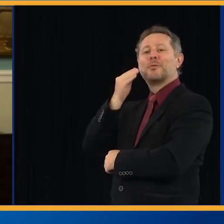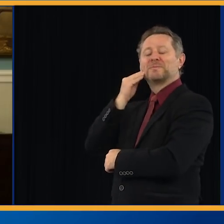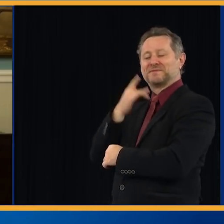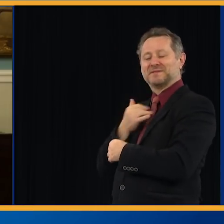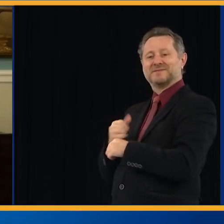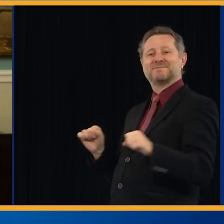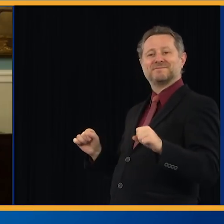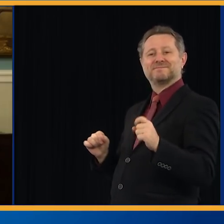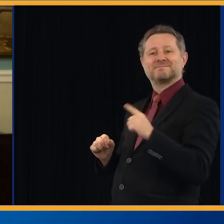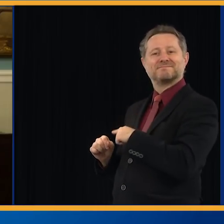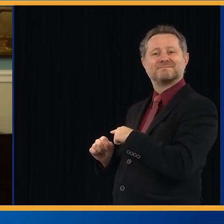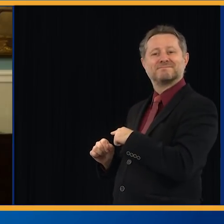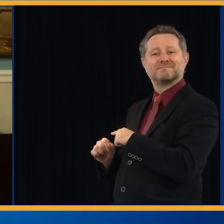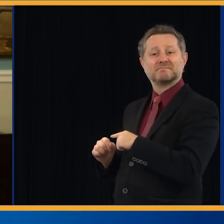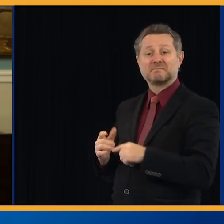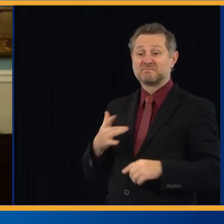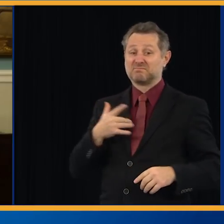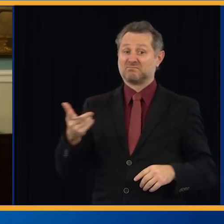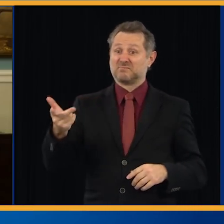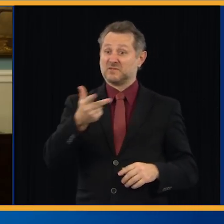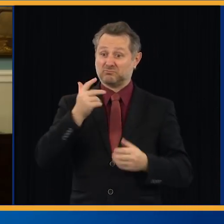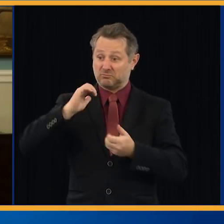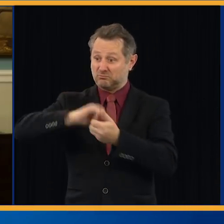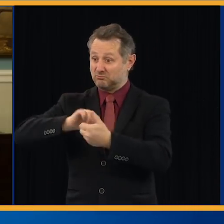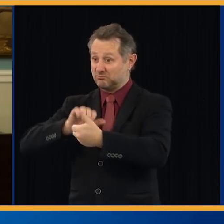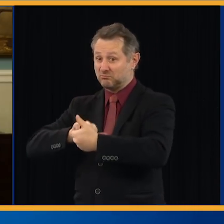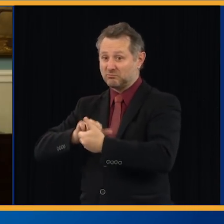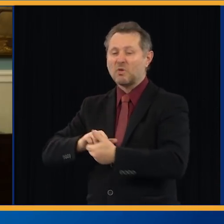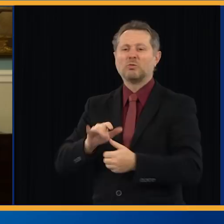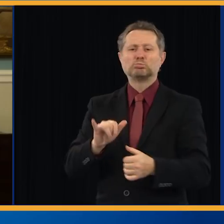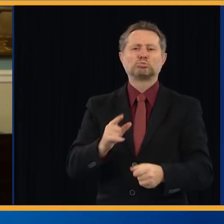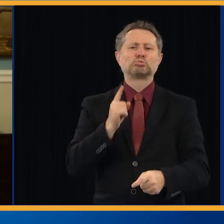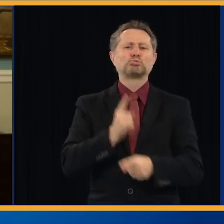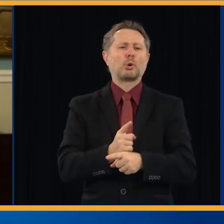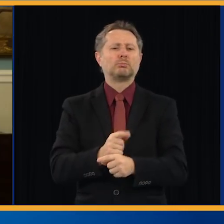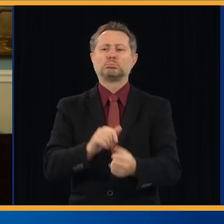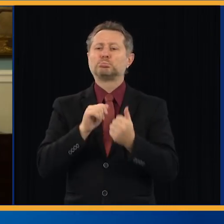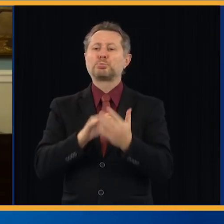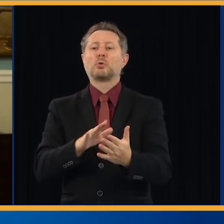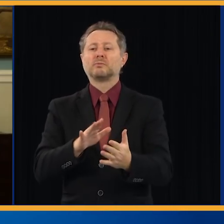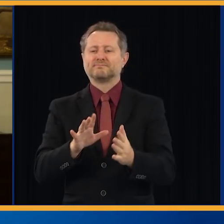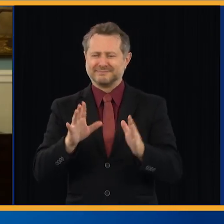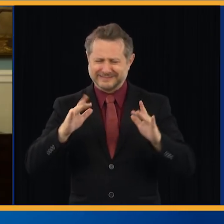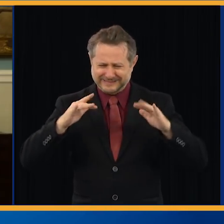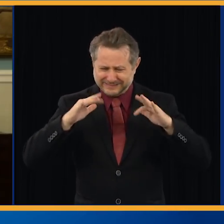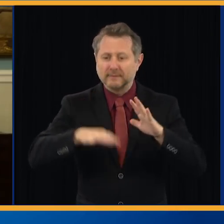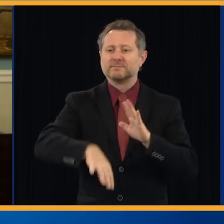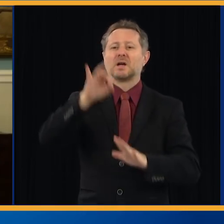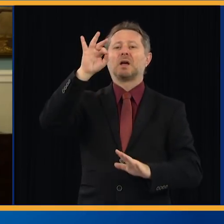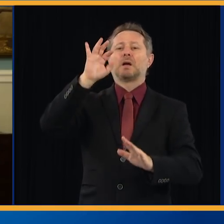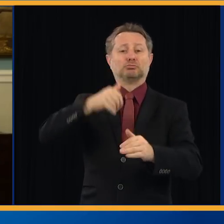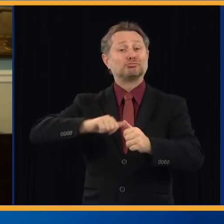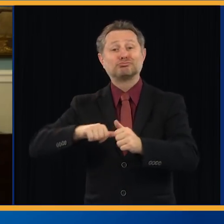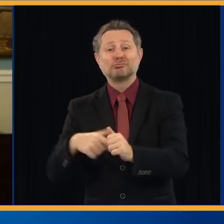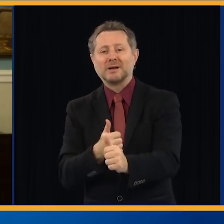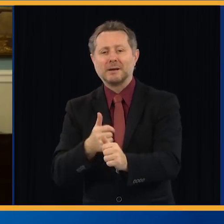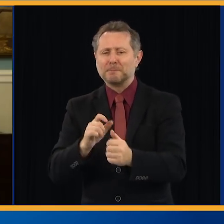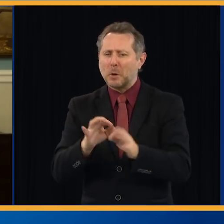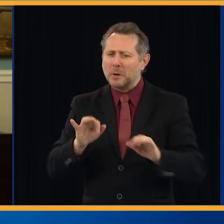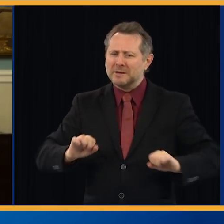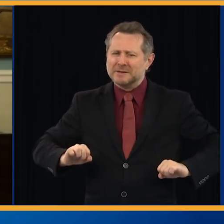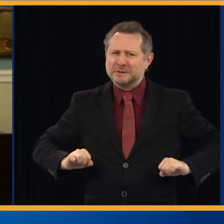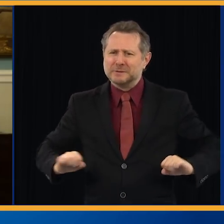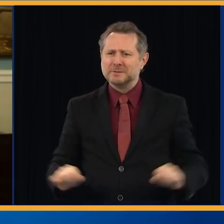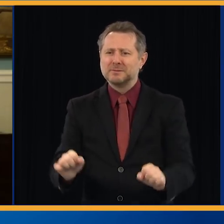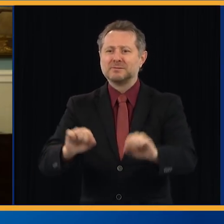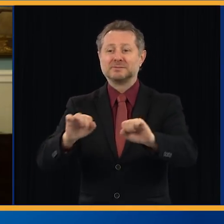say. We're going to find a way to make our subway system cleaner than it's probably ever been in its history, honestly,